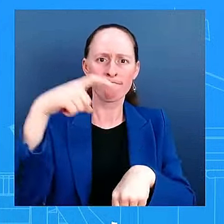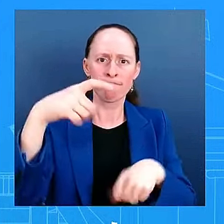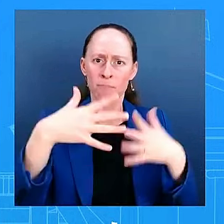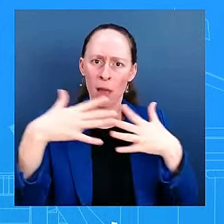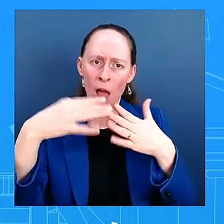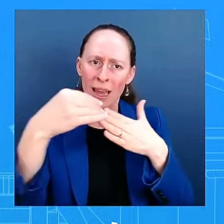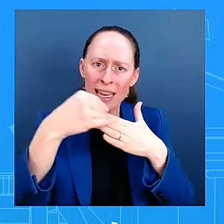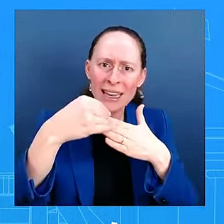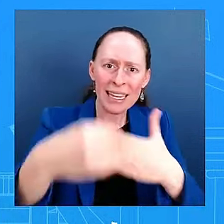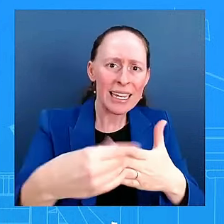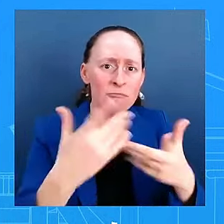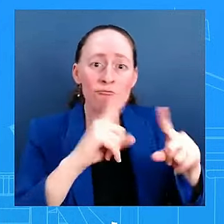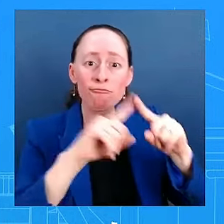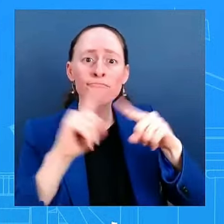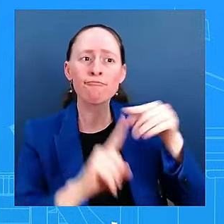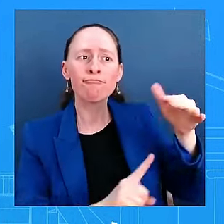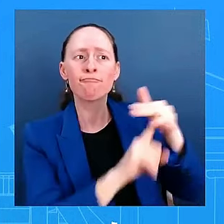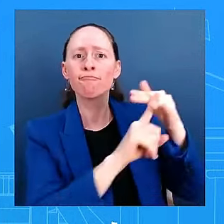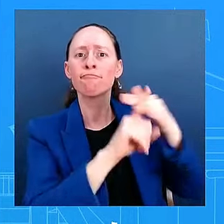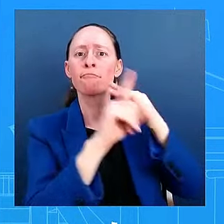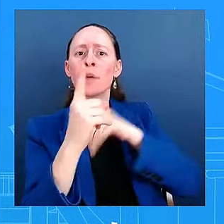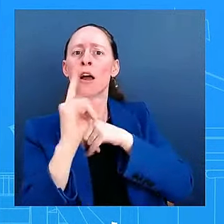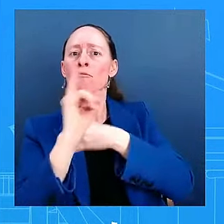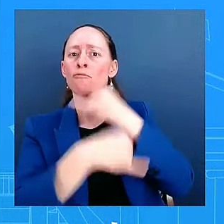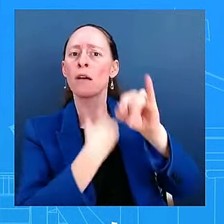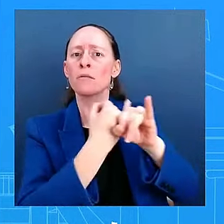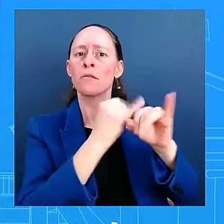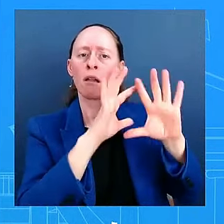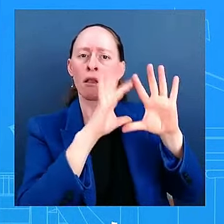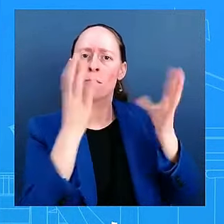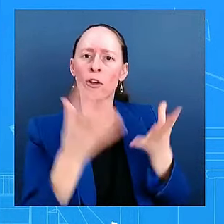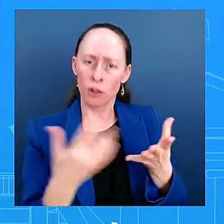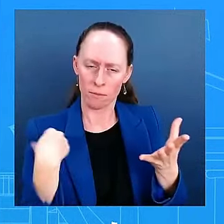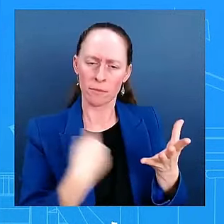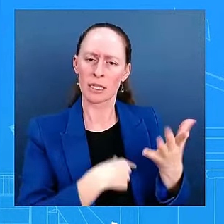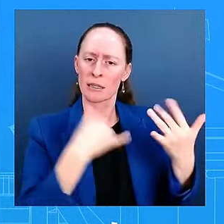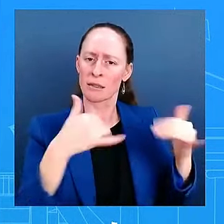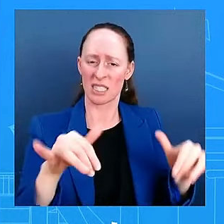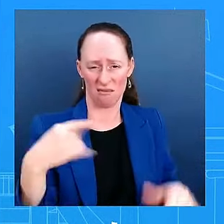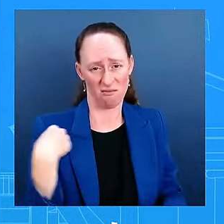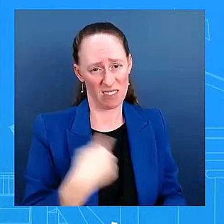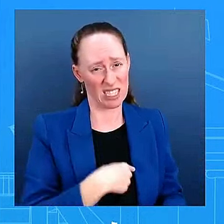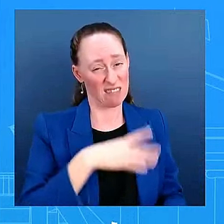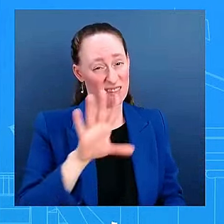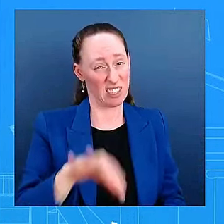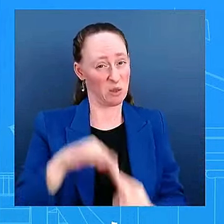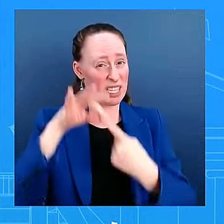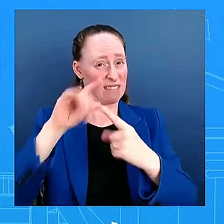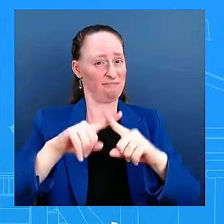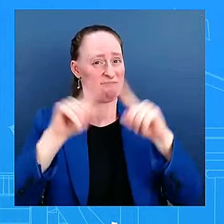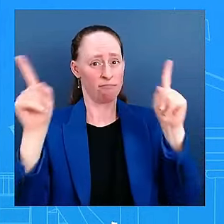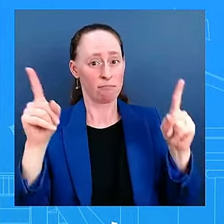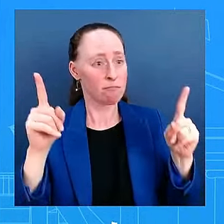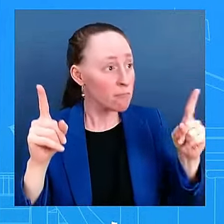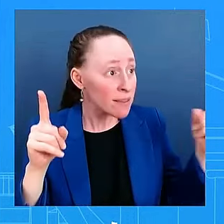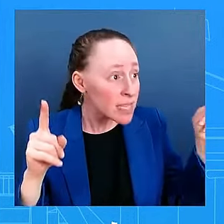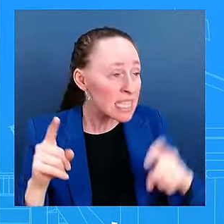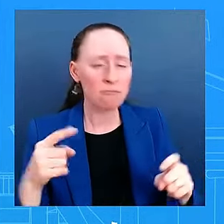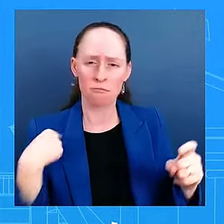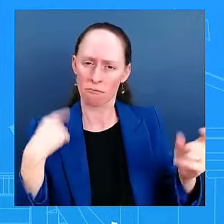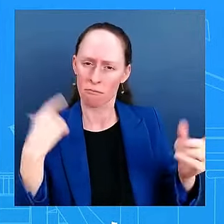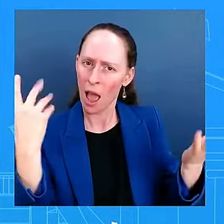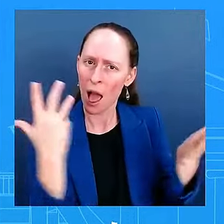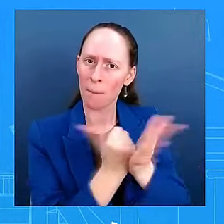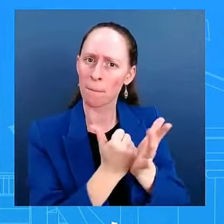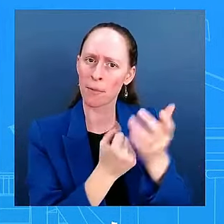You know, we are an indispensable nation on the world stage. That is what the president believes. And that is something that he's